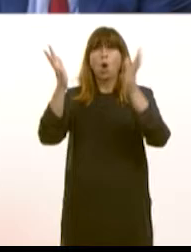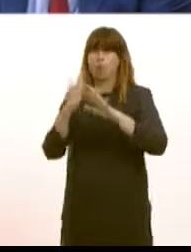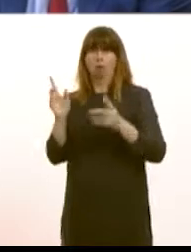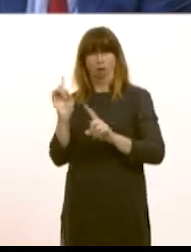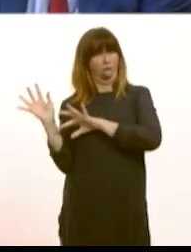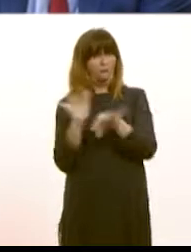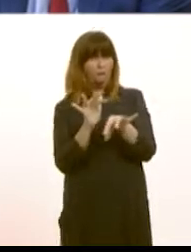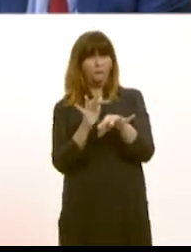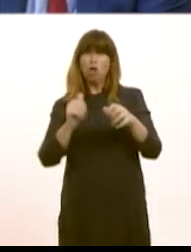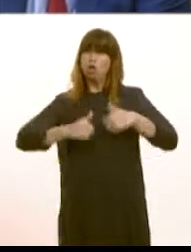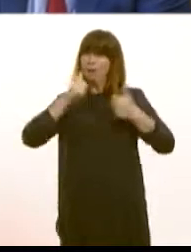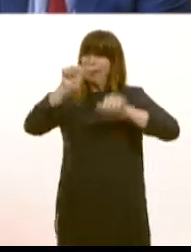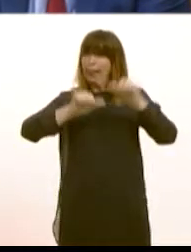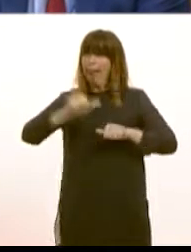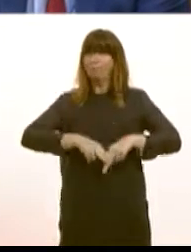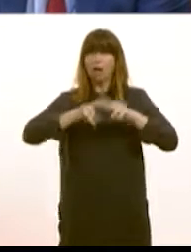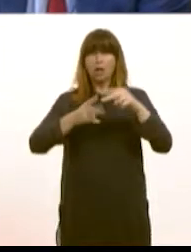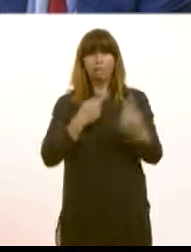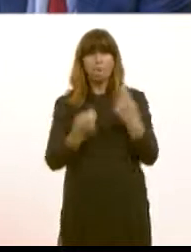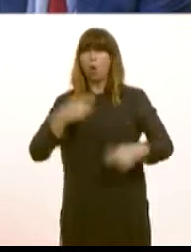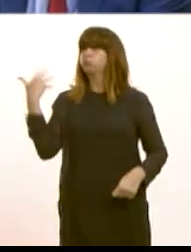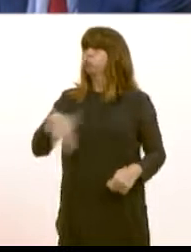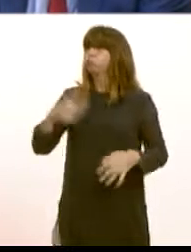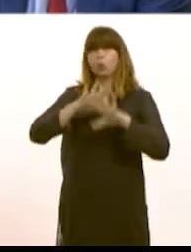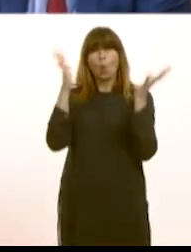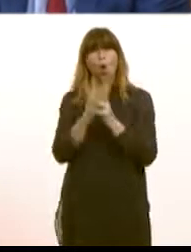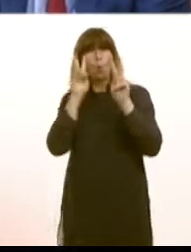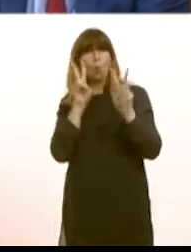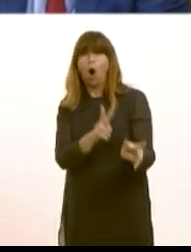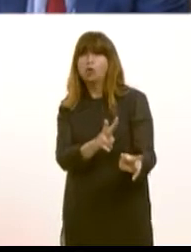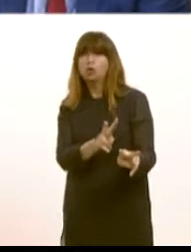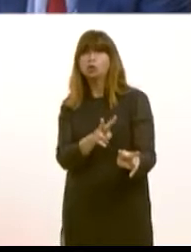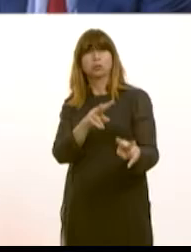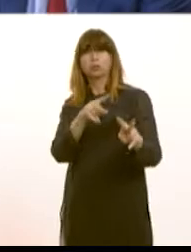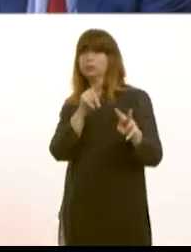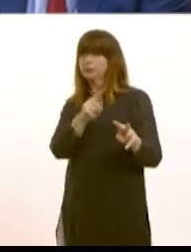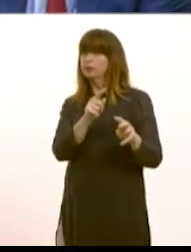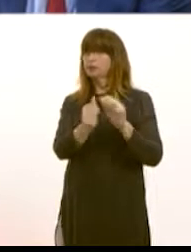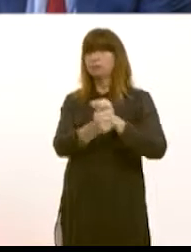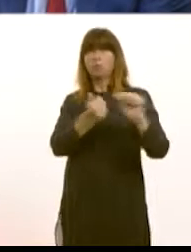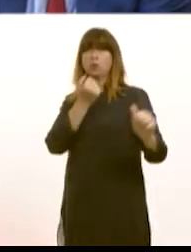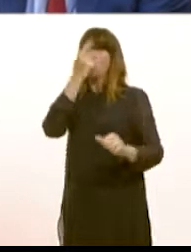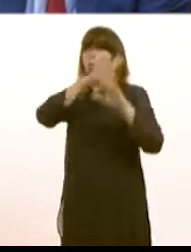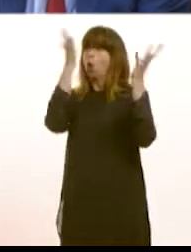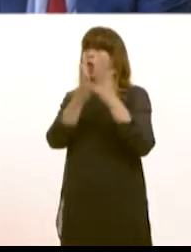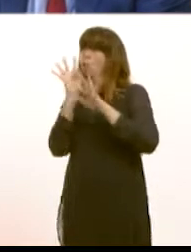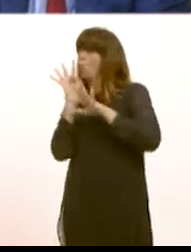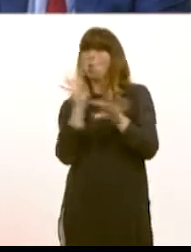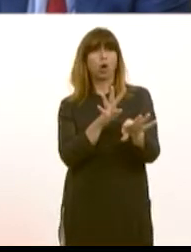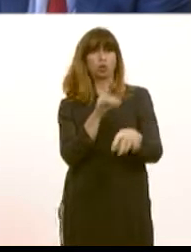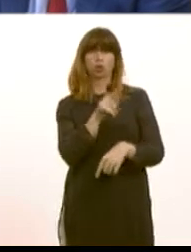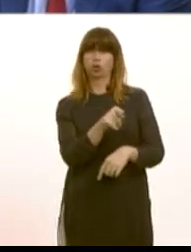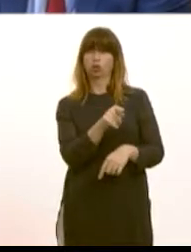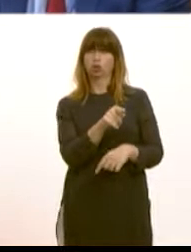final, for example, is an enormously useful way of promoting Wales. is the largest single sporting event in the world. Now,